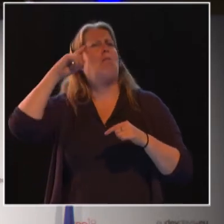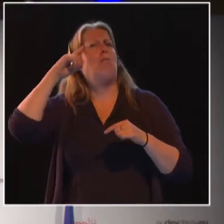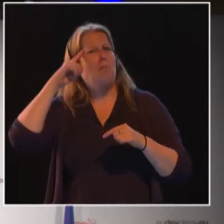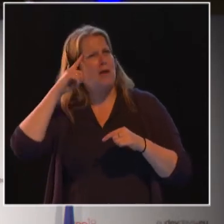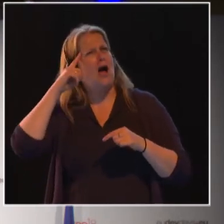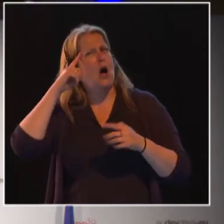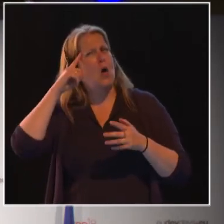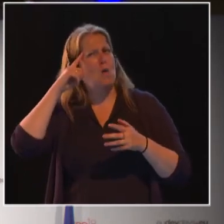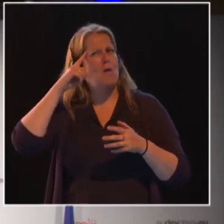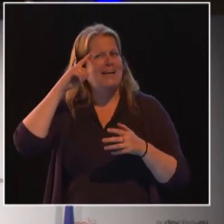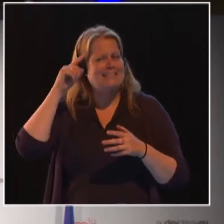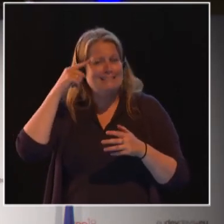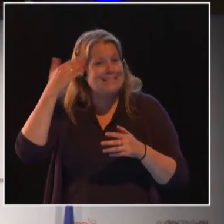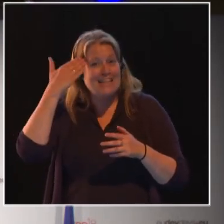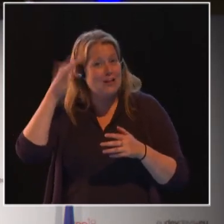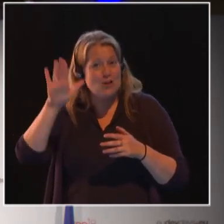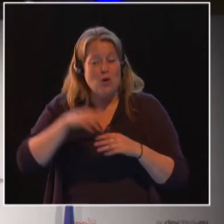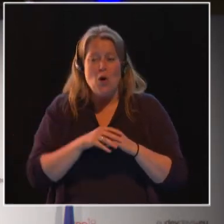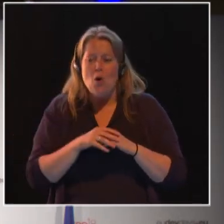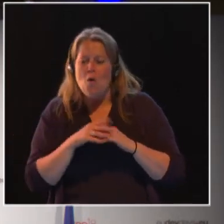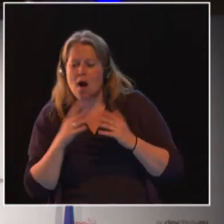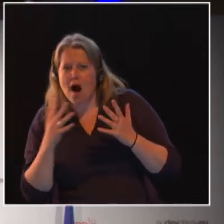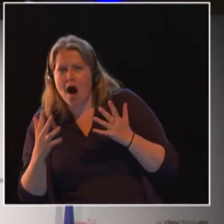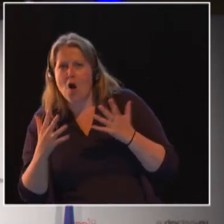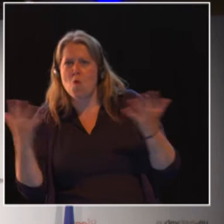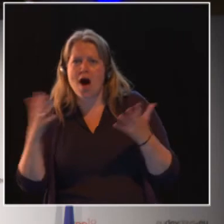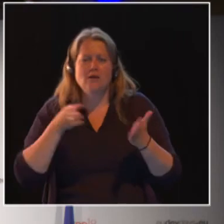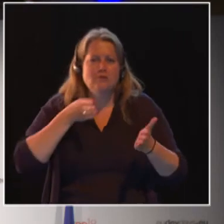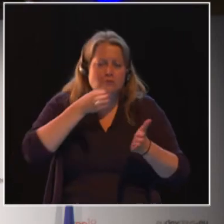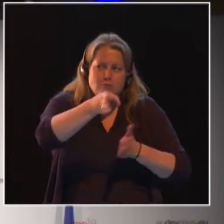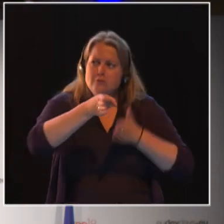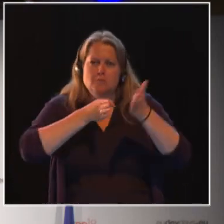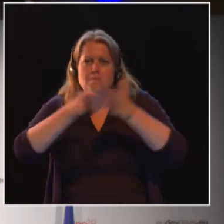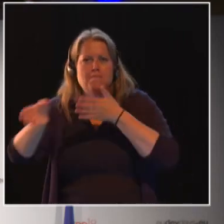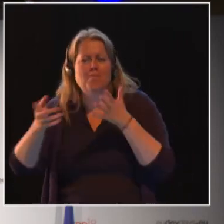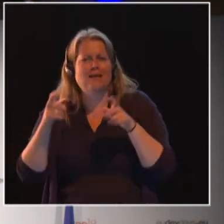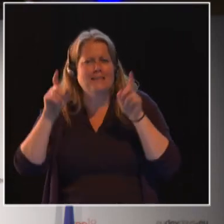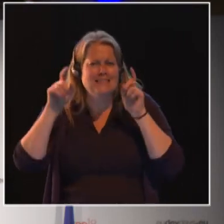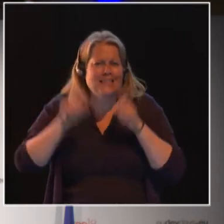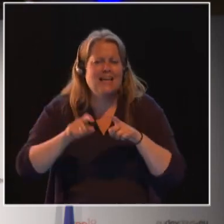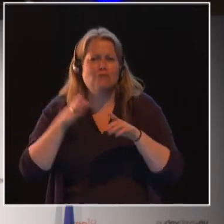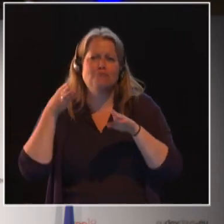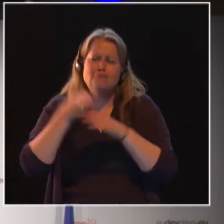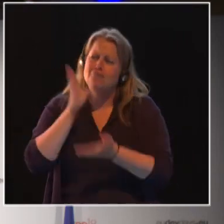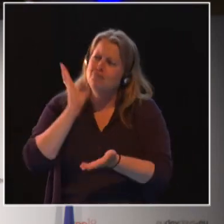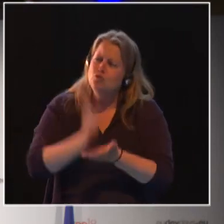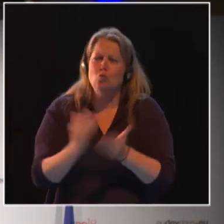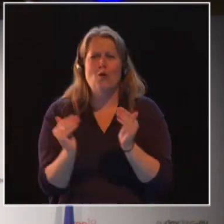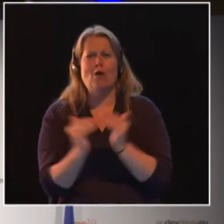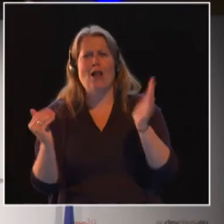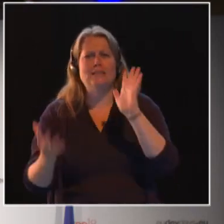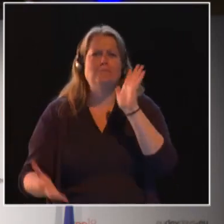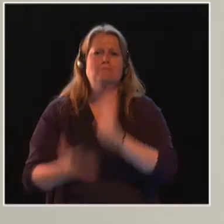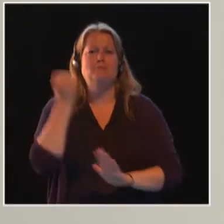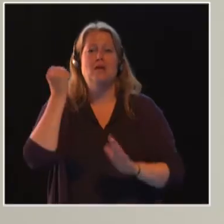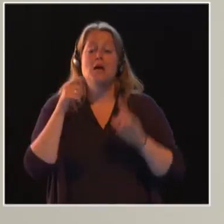back on hard-won rides and steps towards true equality. But there is no strength